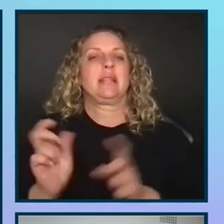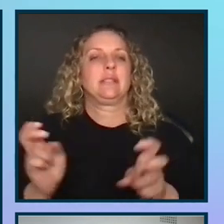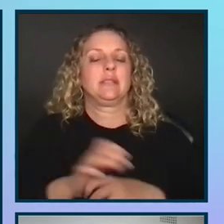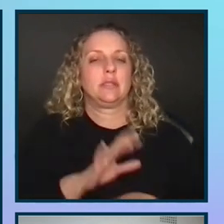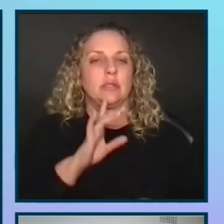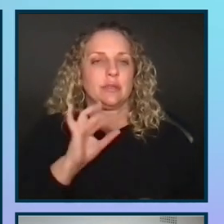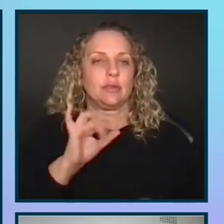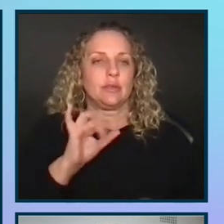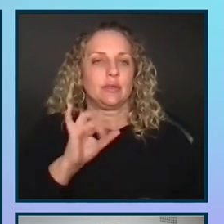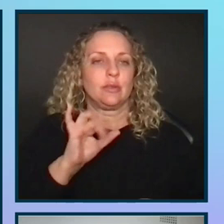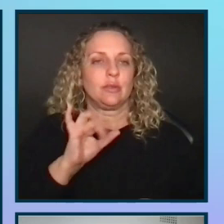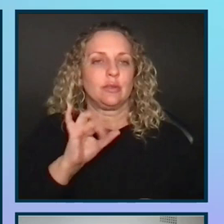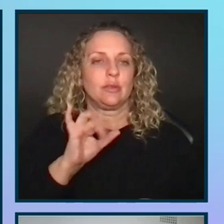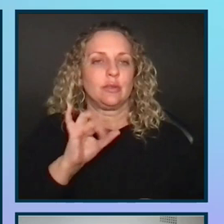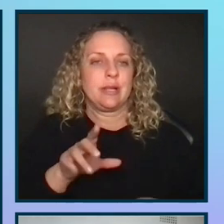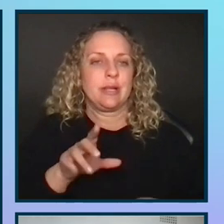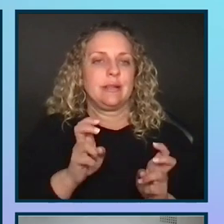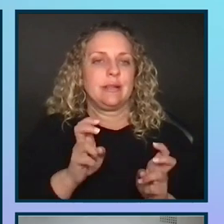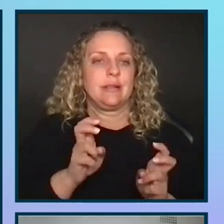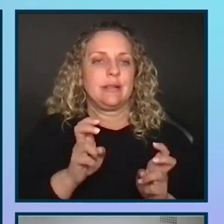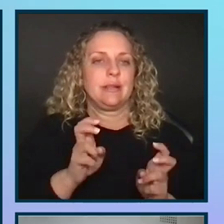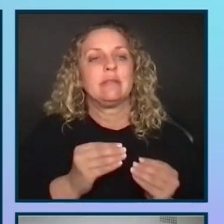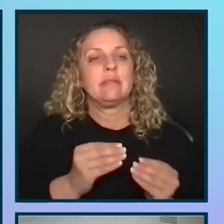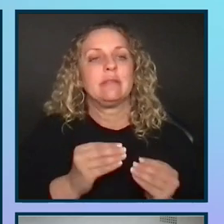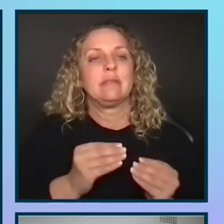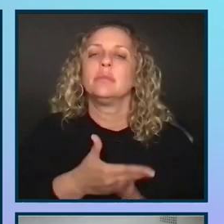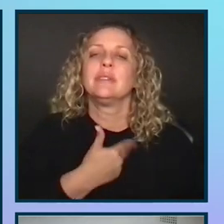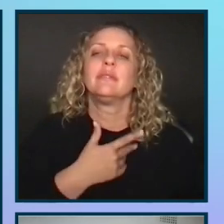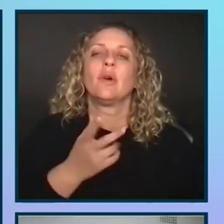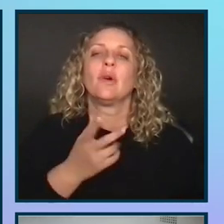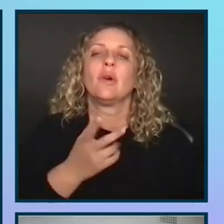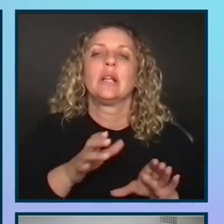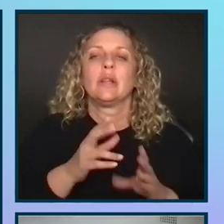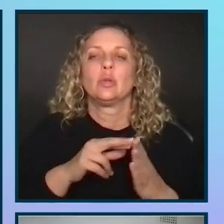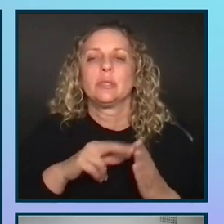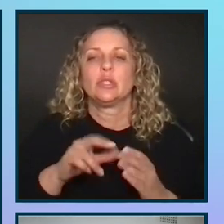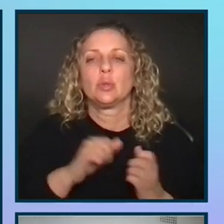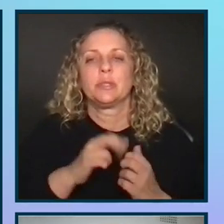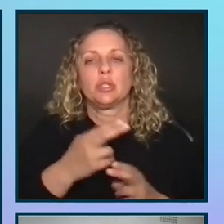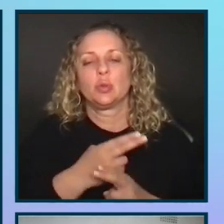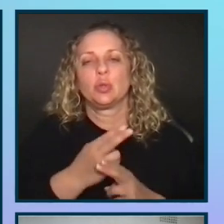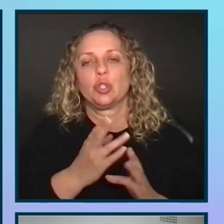accessibility issues and research users.